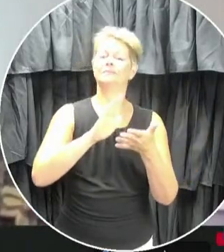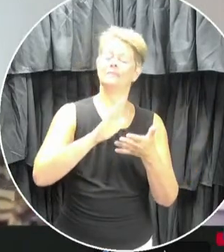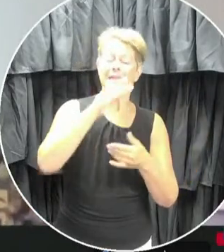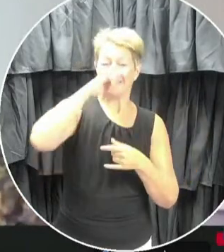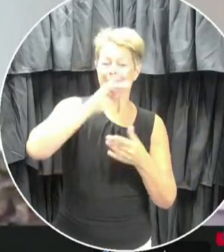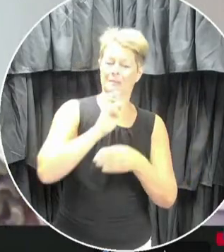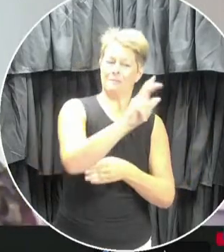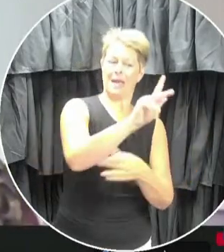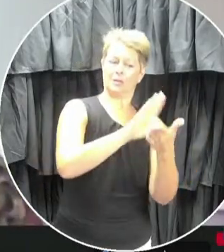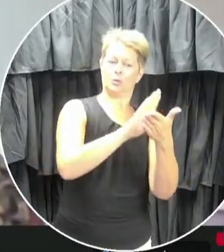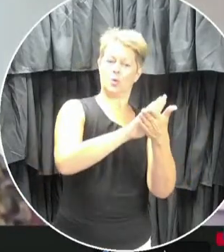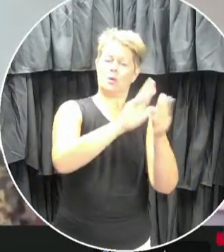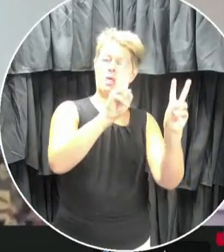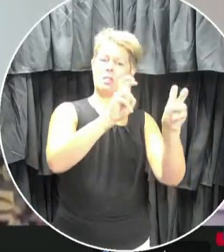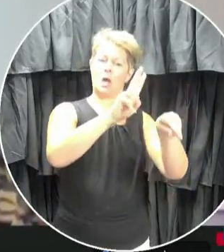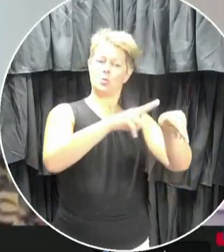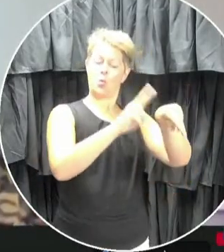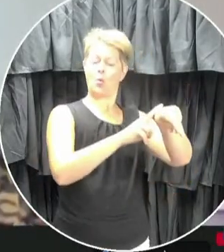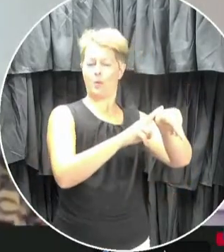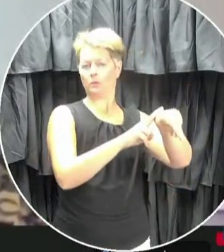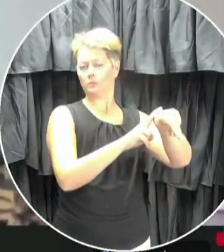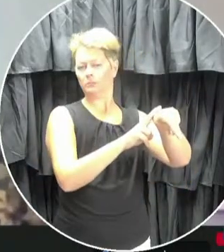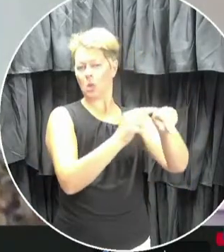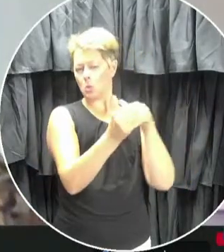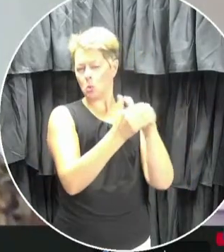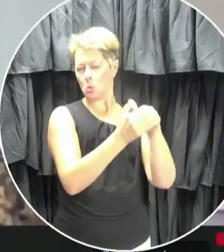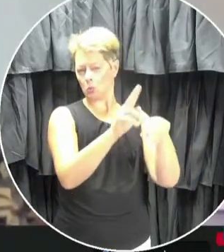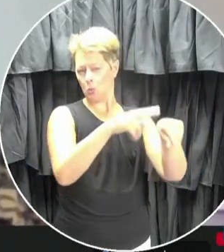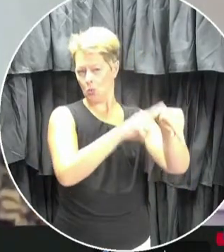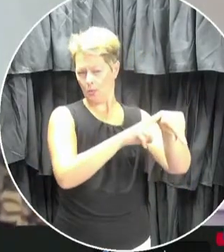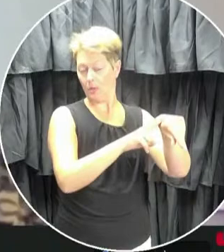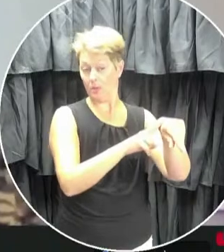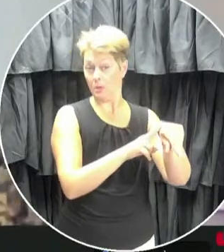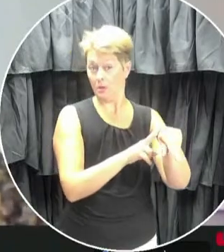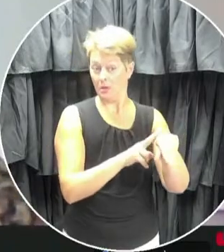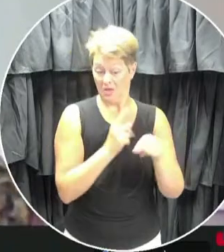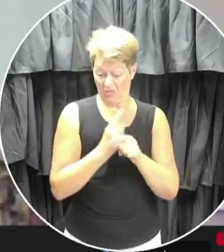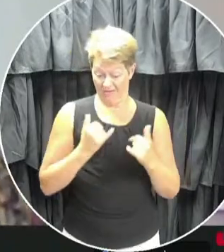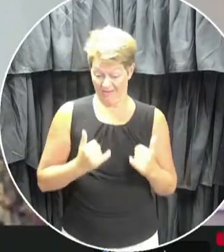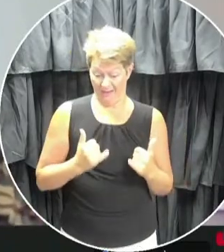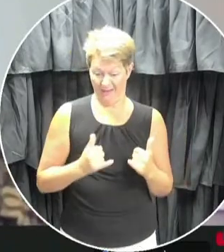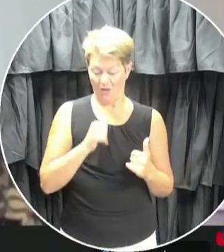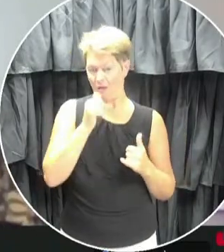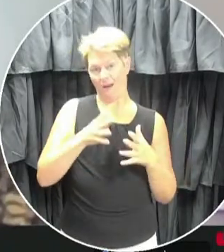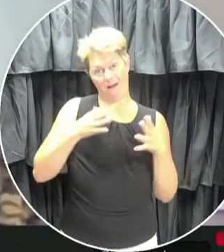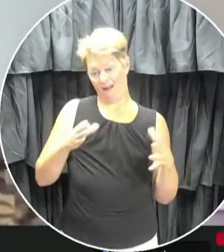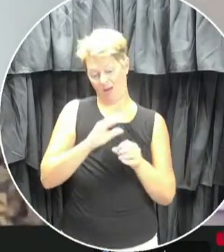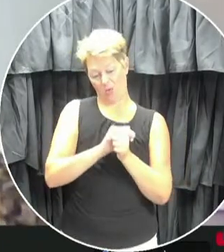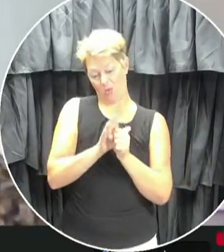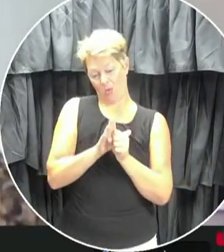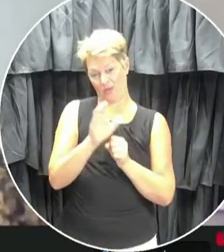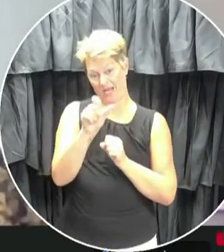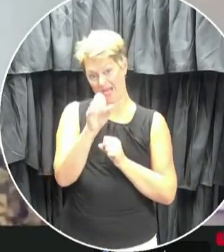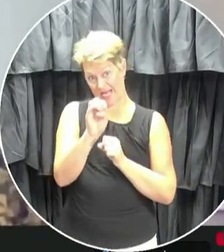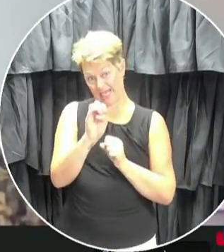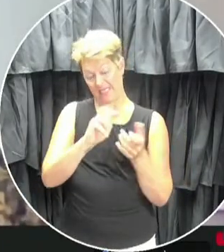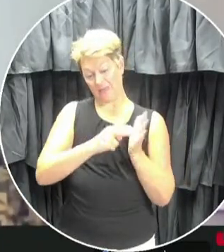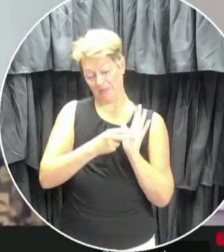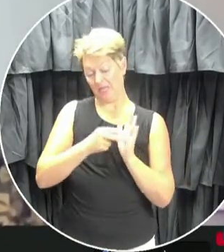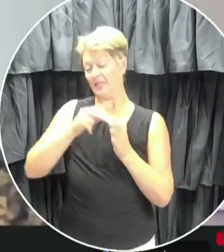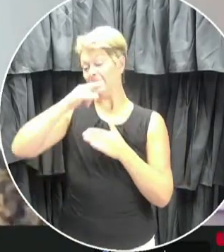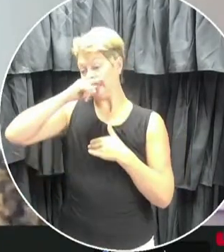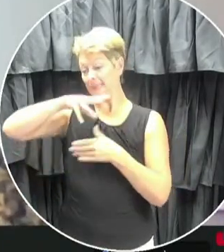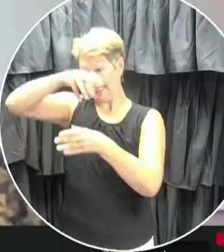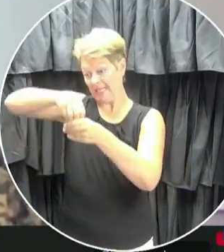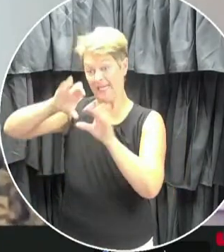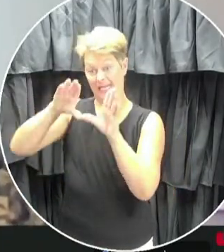normal a way as possible. And so at the moment, with our prevalence being where it is, we've made the decision that when children are in classes